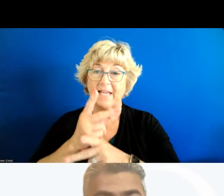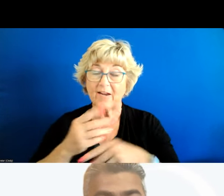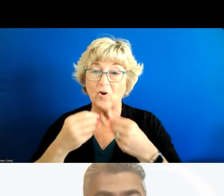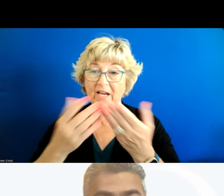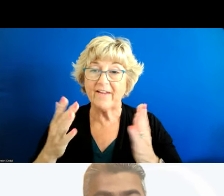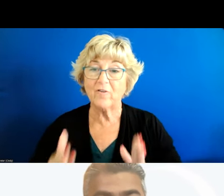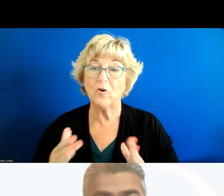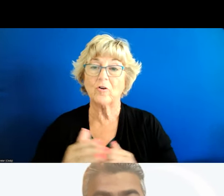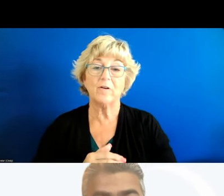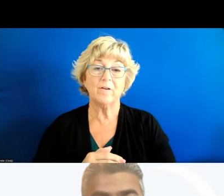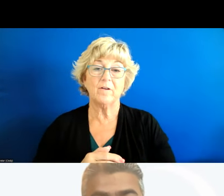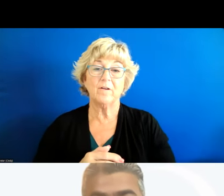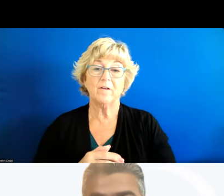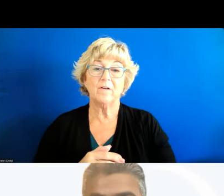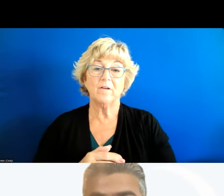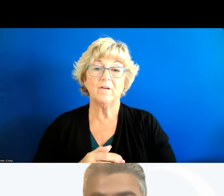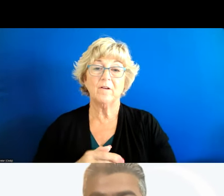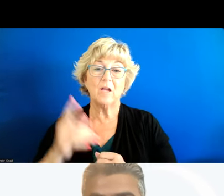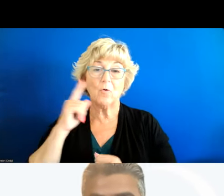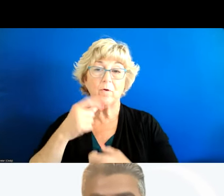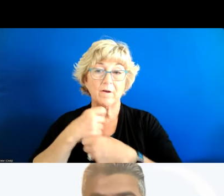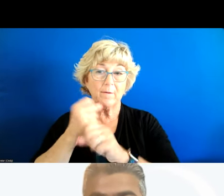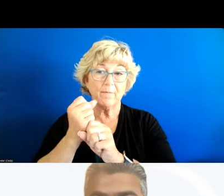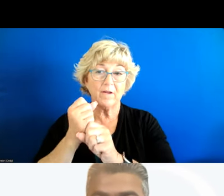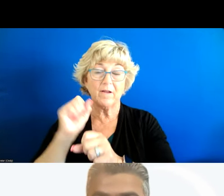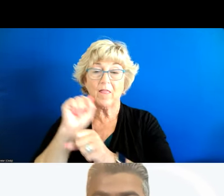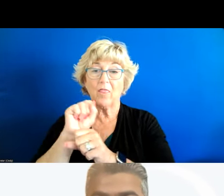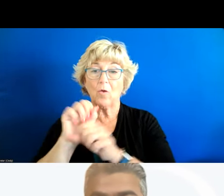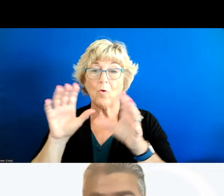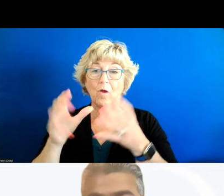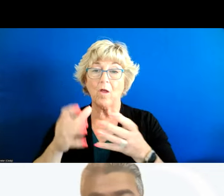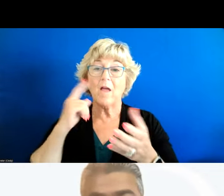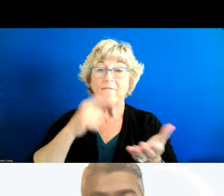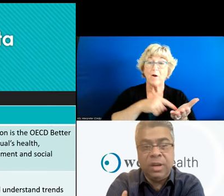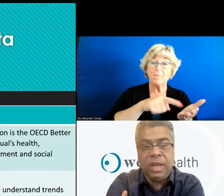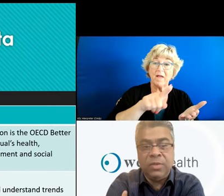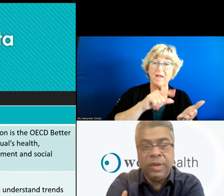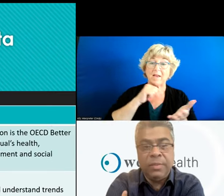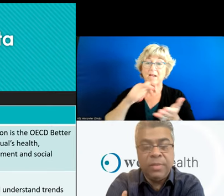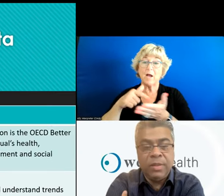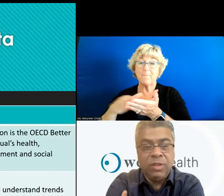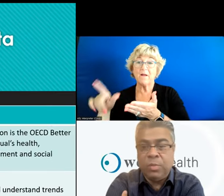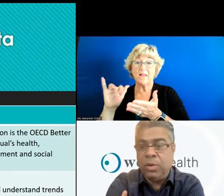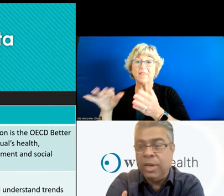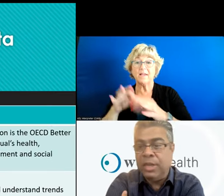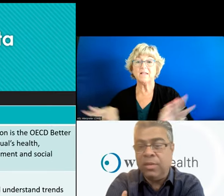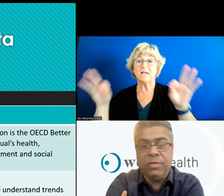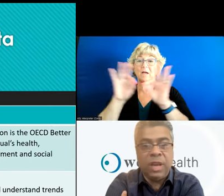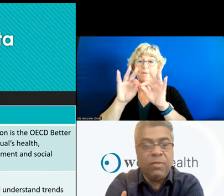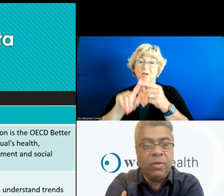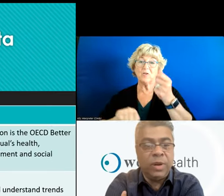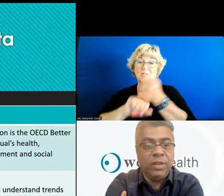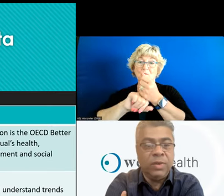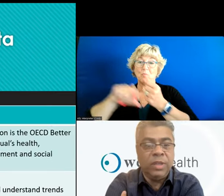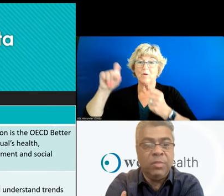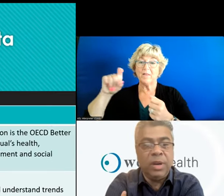uh and and we think that creating this workforce both paid and unpaid is critical as we support the needs of